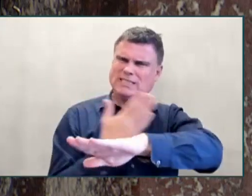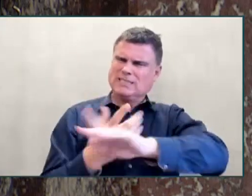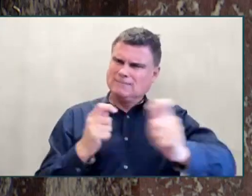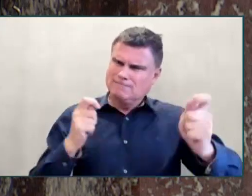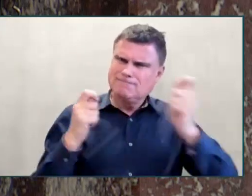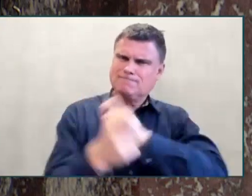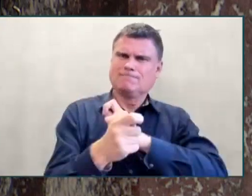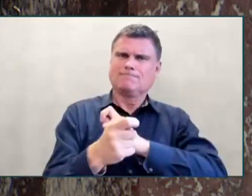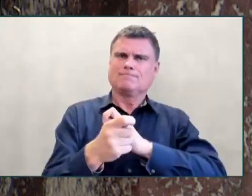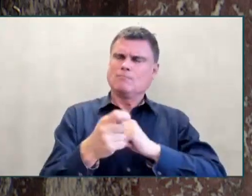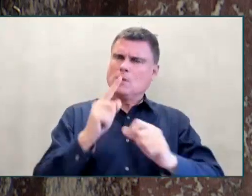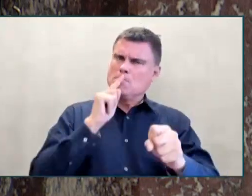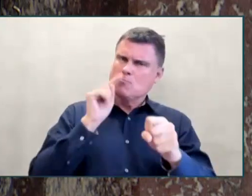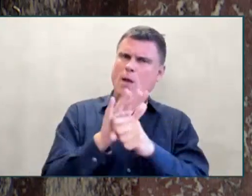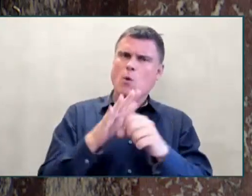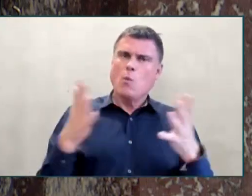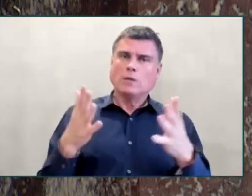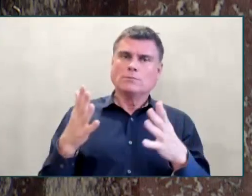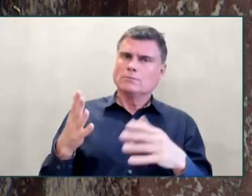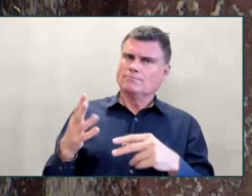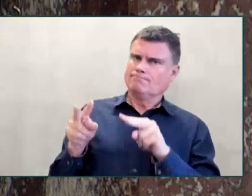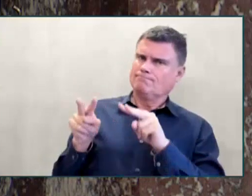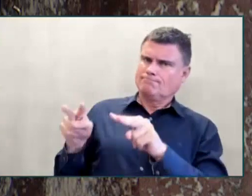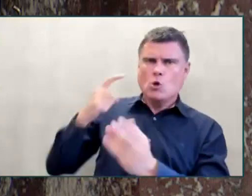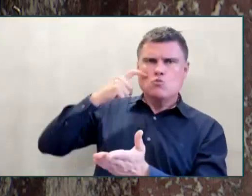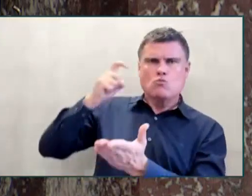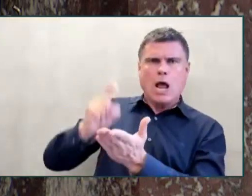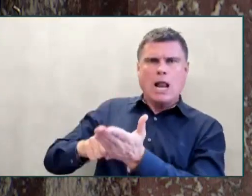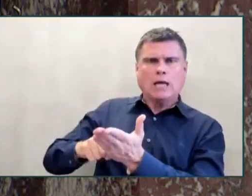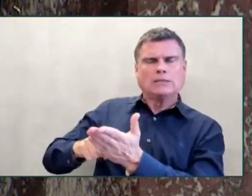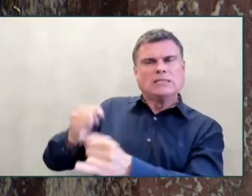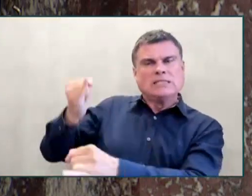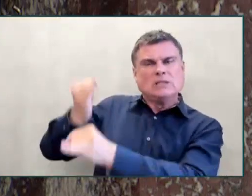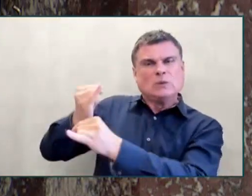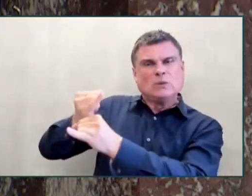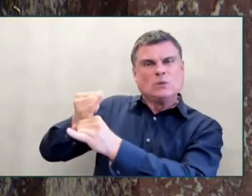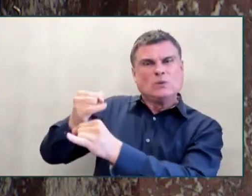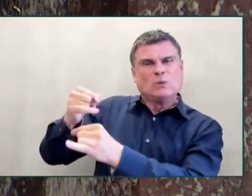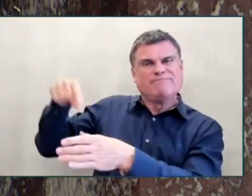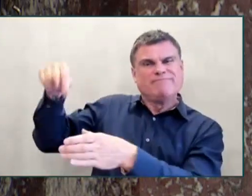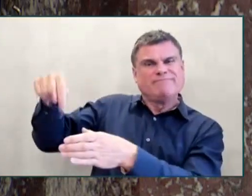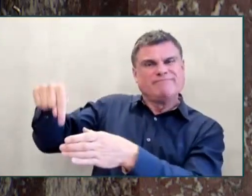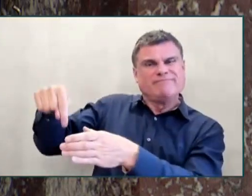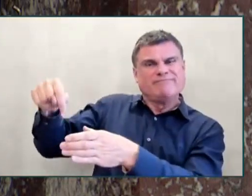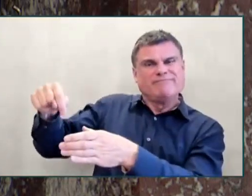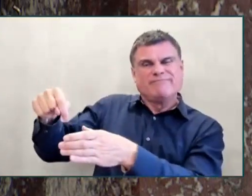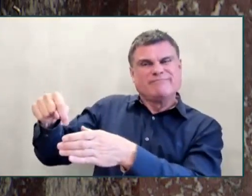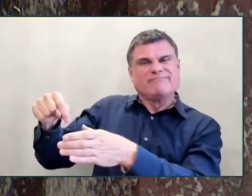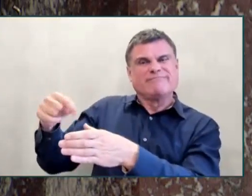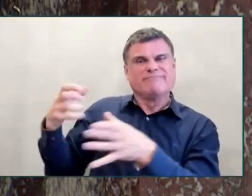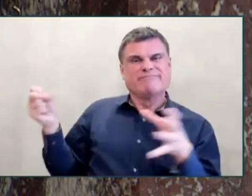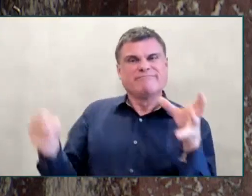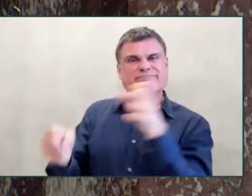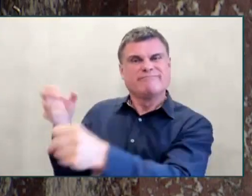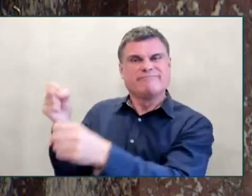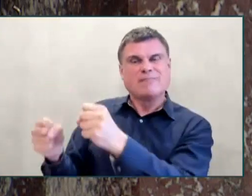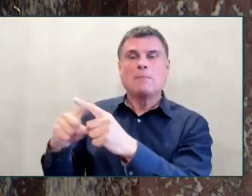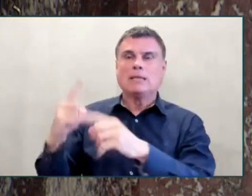acknowledged several times now in this House and this Chamber, were only one part of a much broader policy